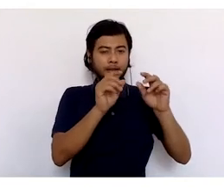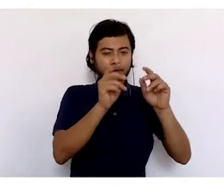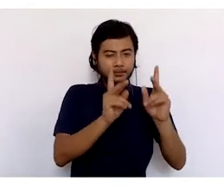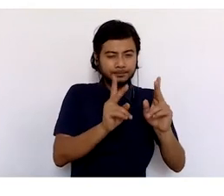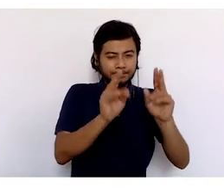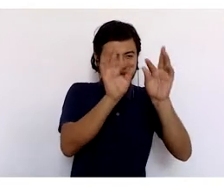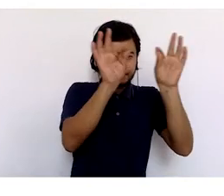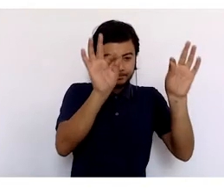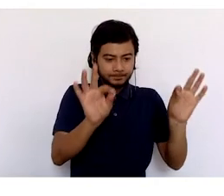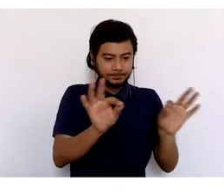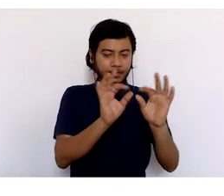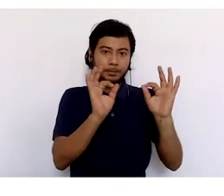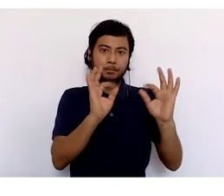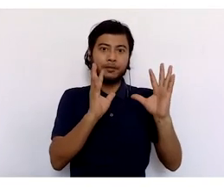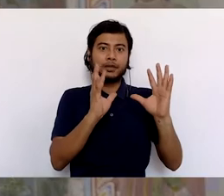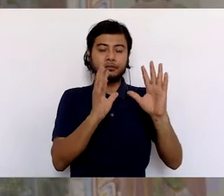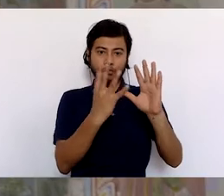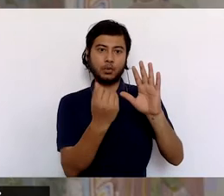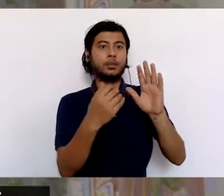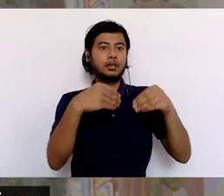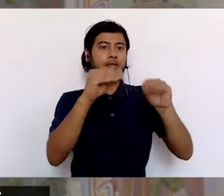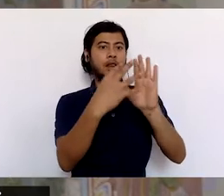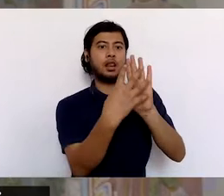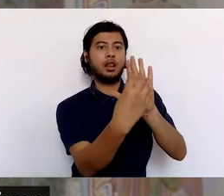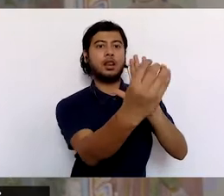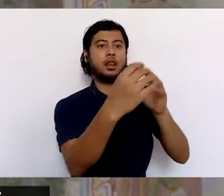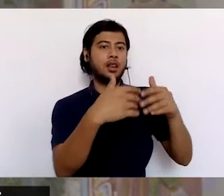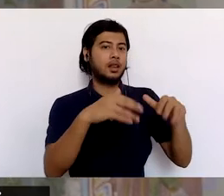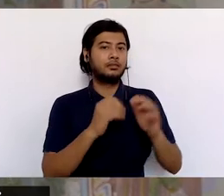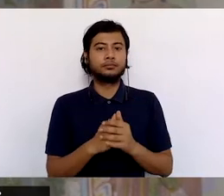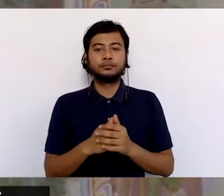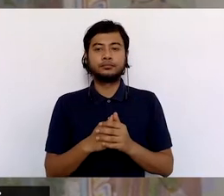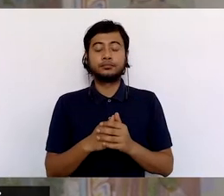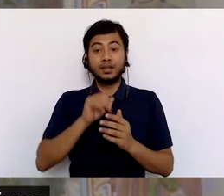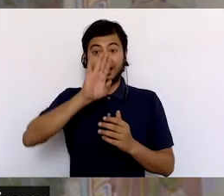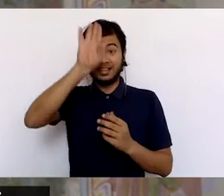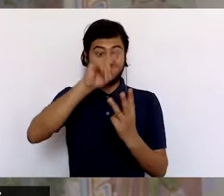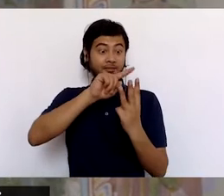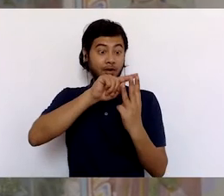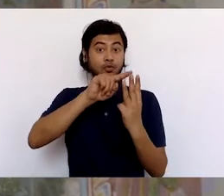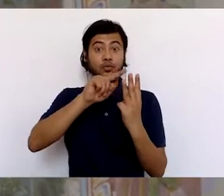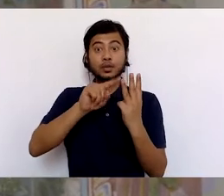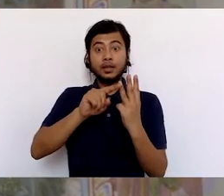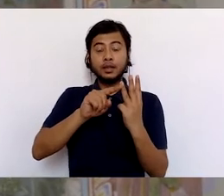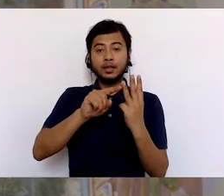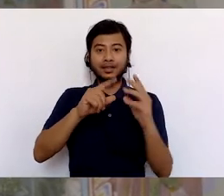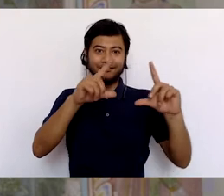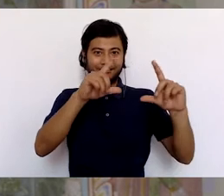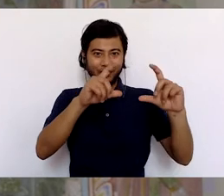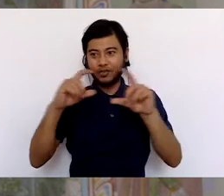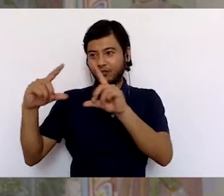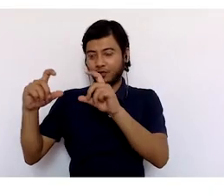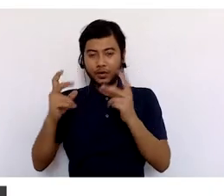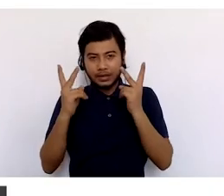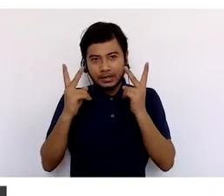made to be framed or displayed. The politics and historical context of these rulers' lives are also on display too.